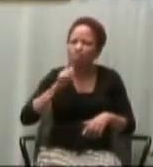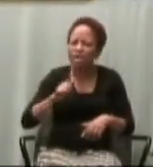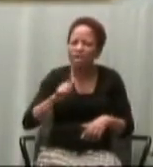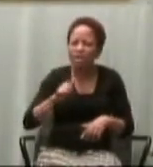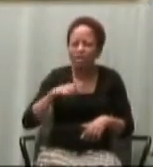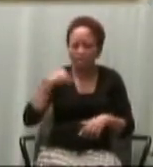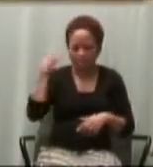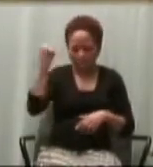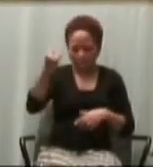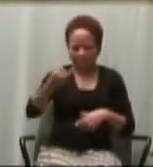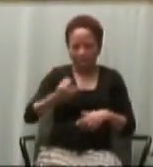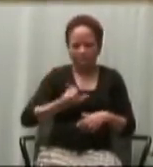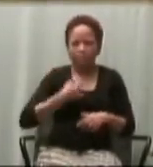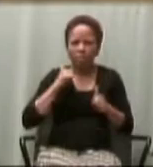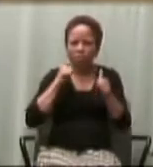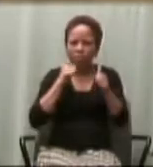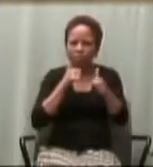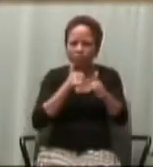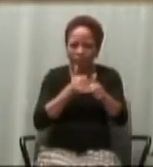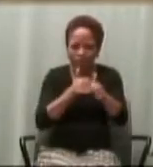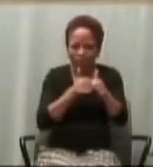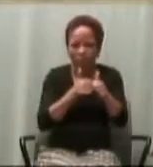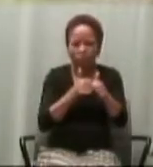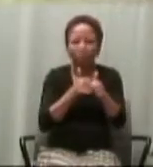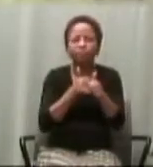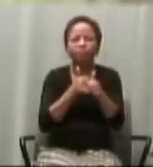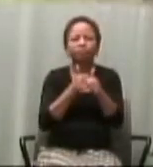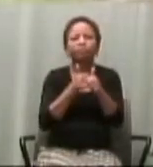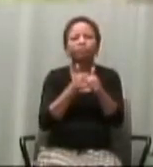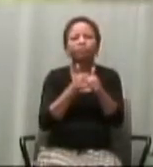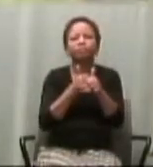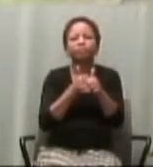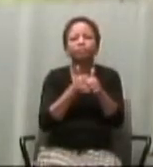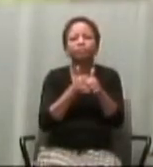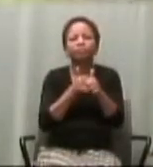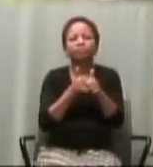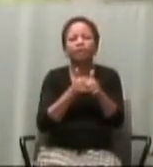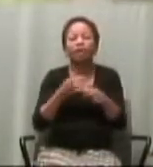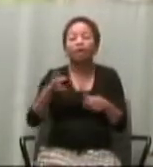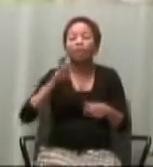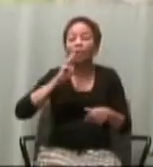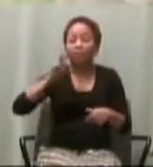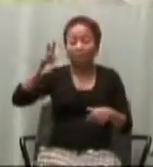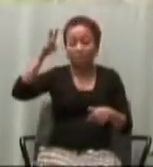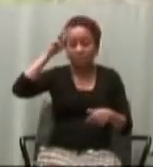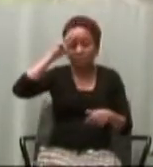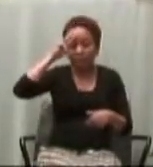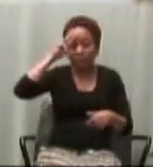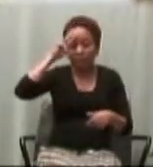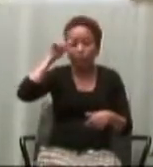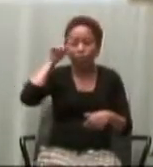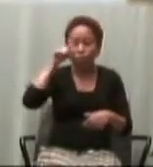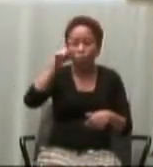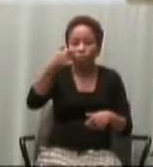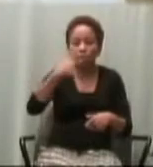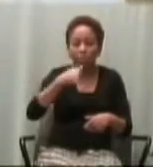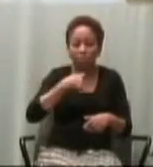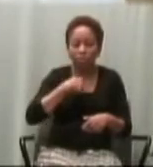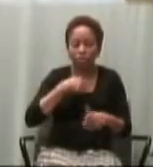invites us to follow in that a baptism that you and I have received through God's grace